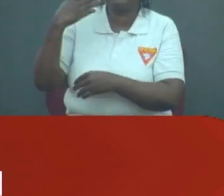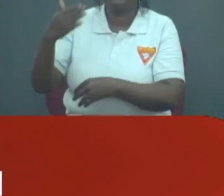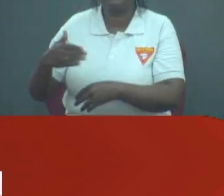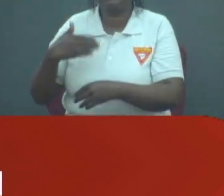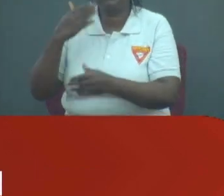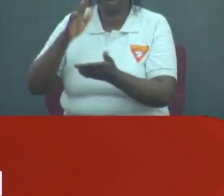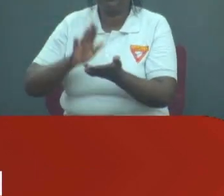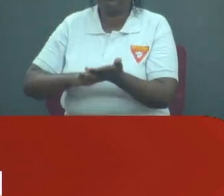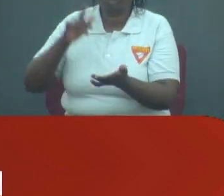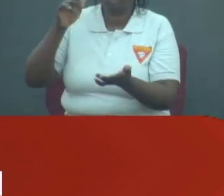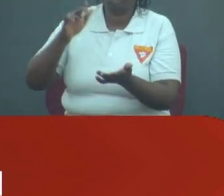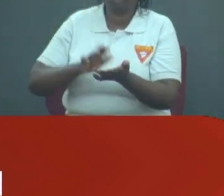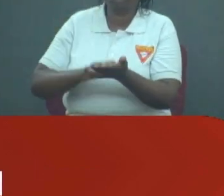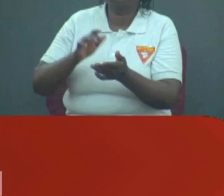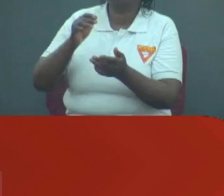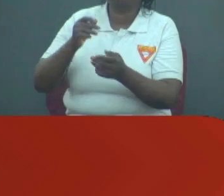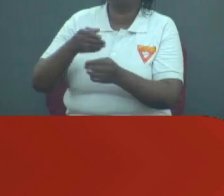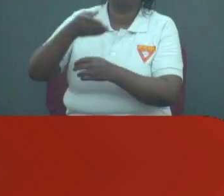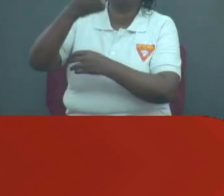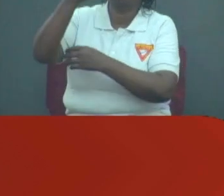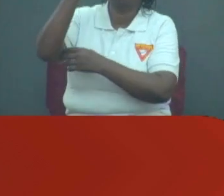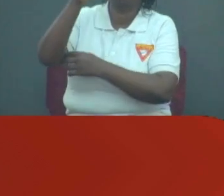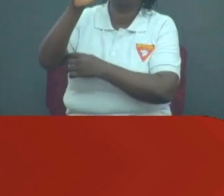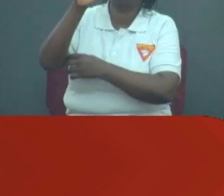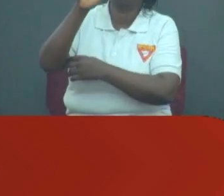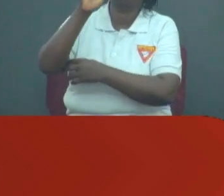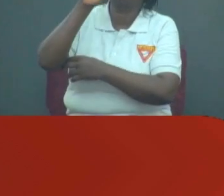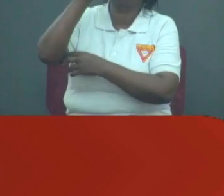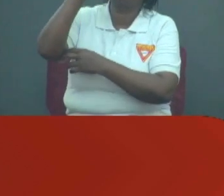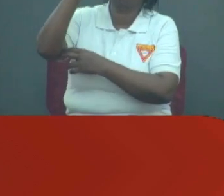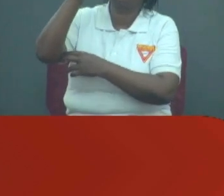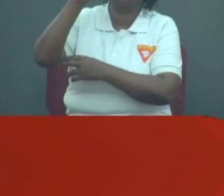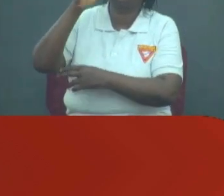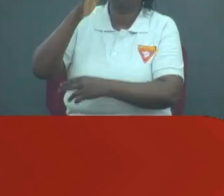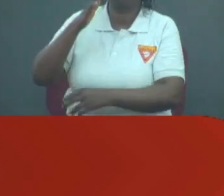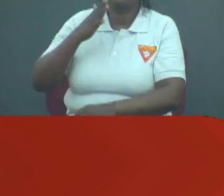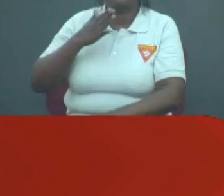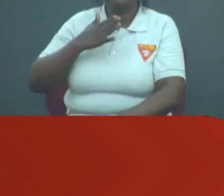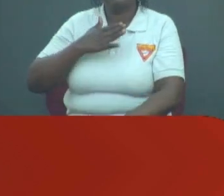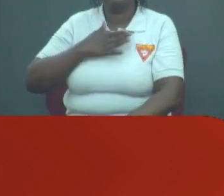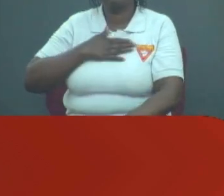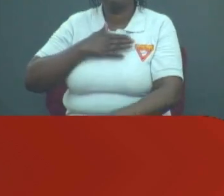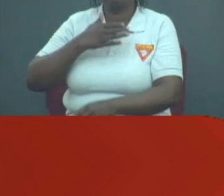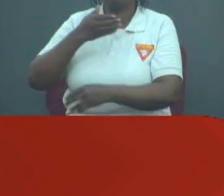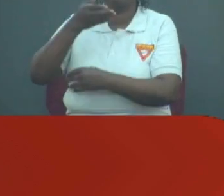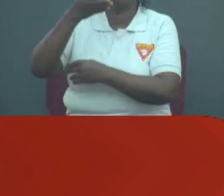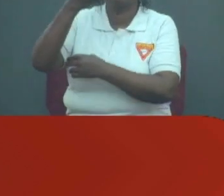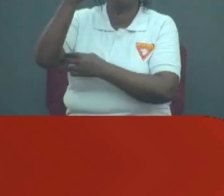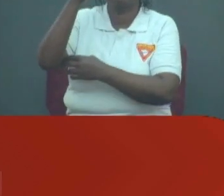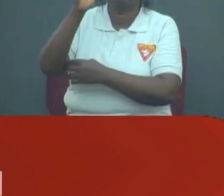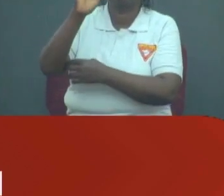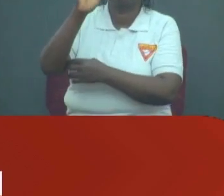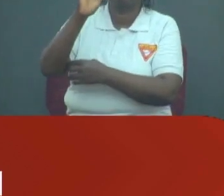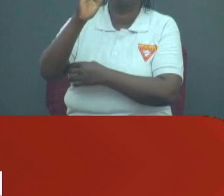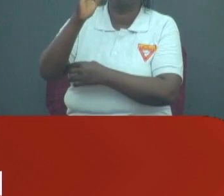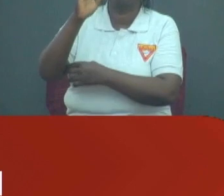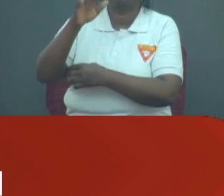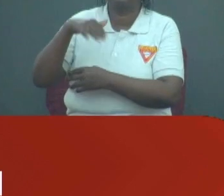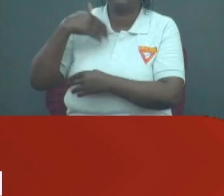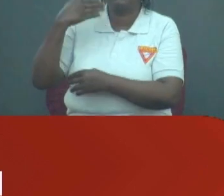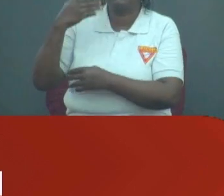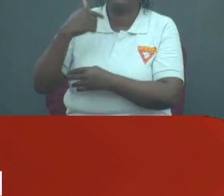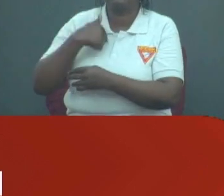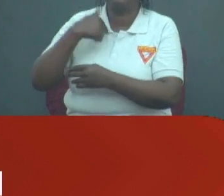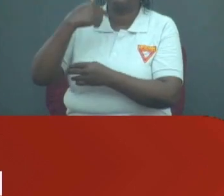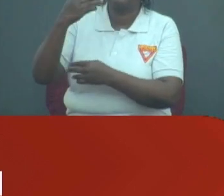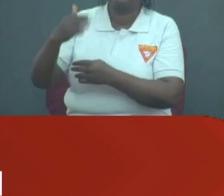praise you. Oh God, you are my God, and